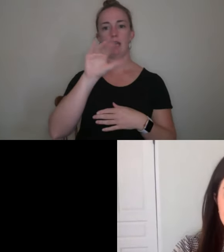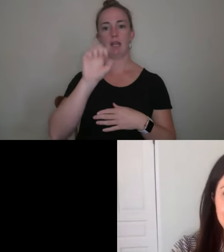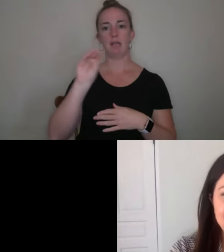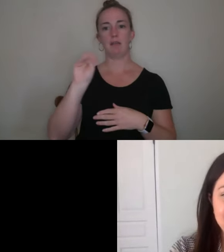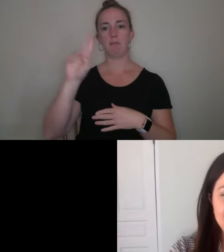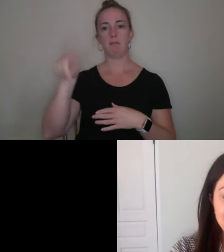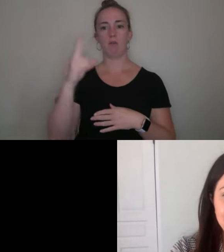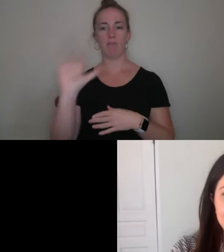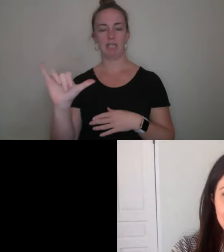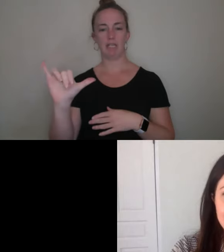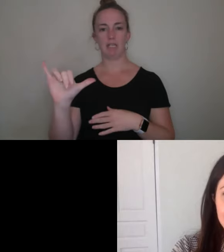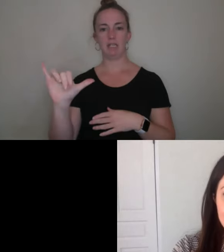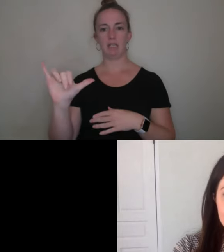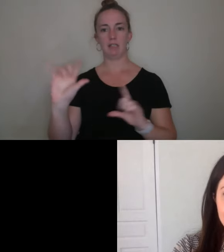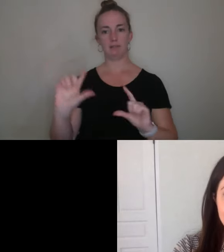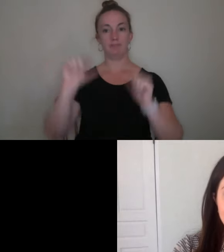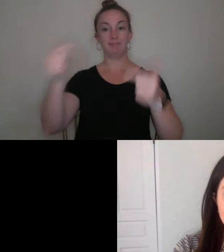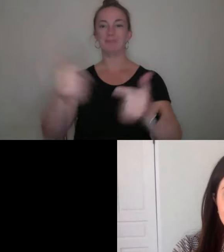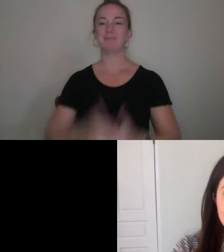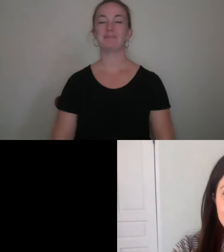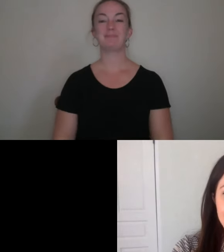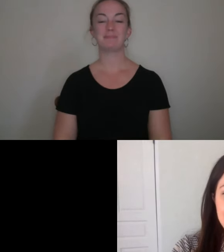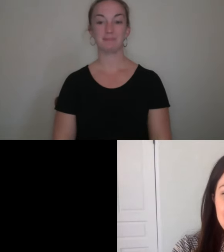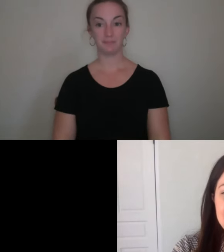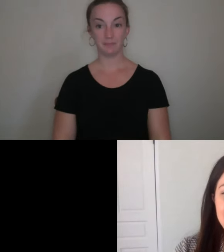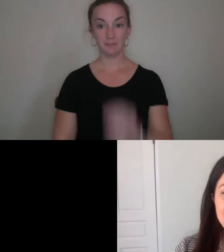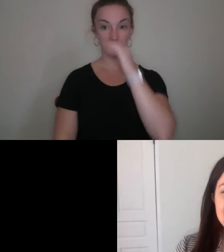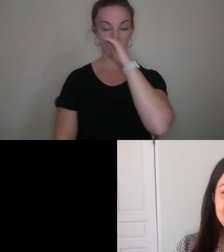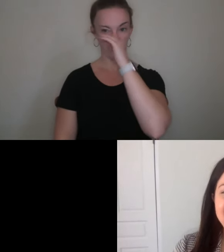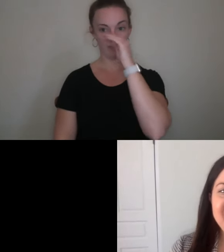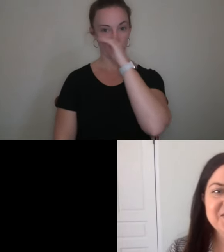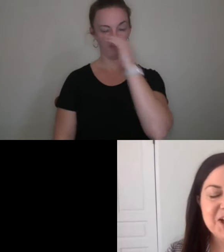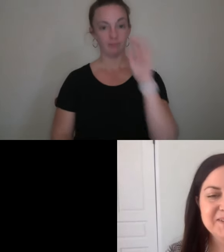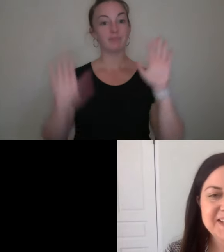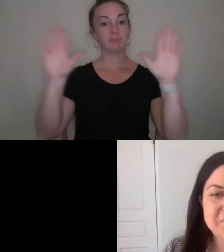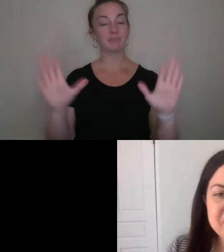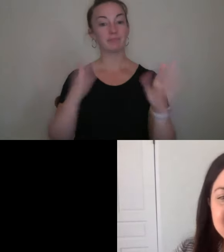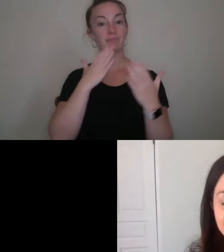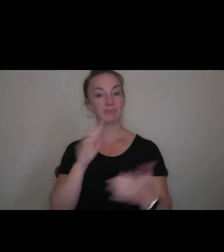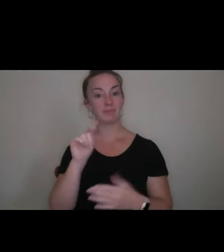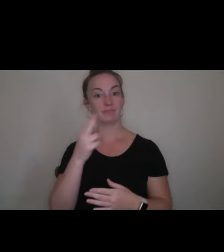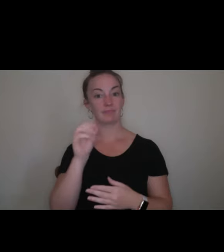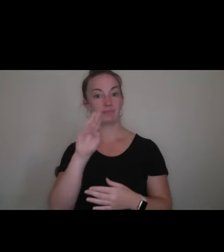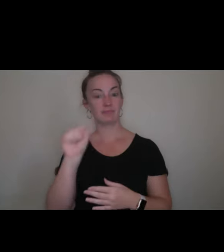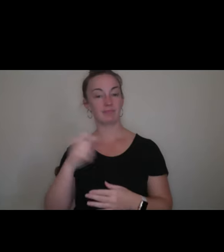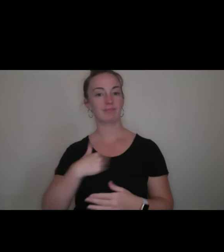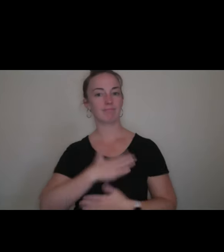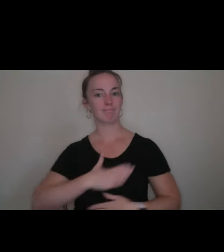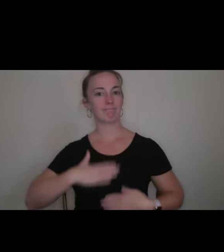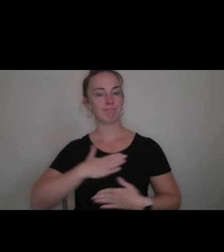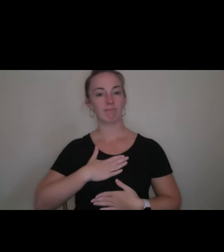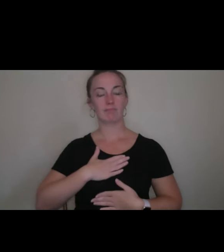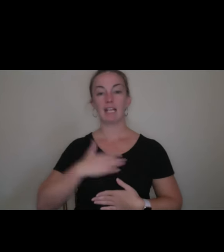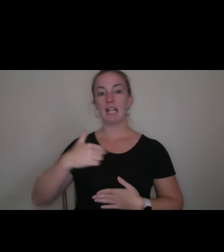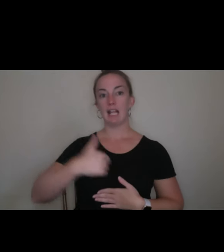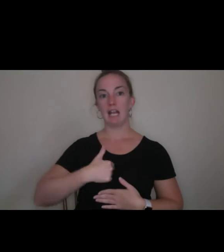And I'm going to turn things over to you, Ian. Wonderful. Thank you, Thomas. I appreciate it. I am going